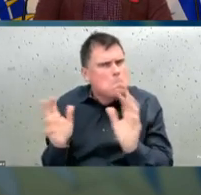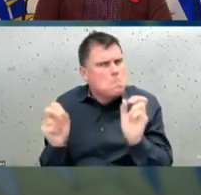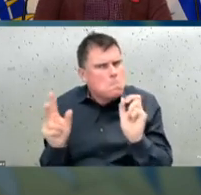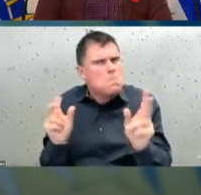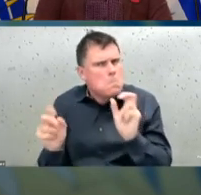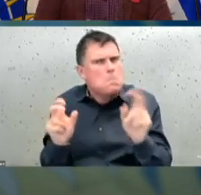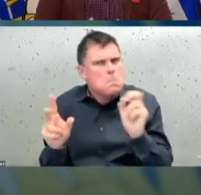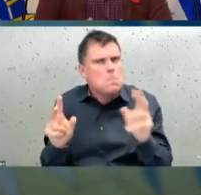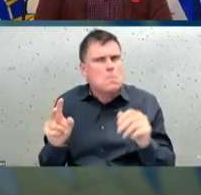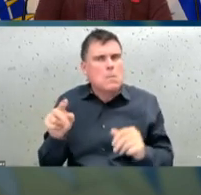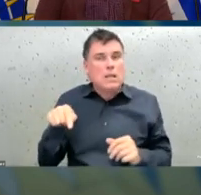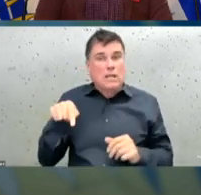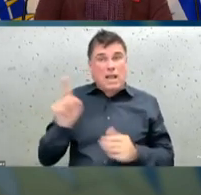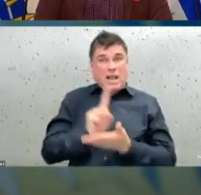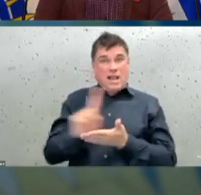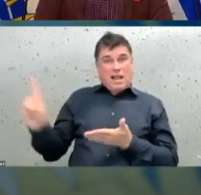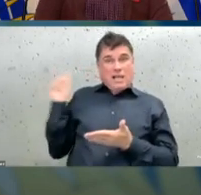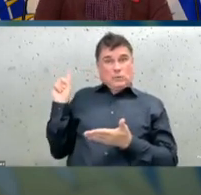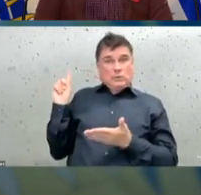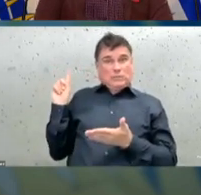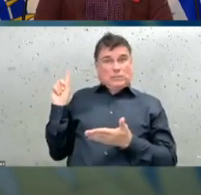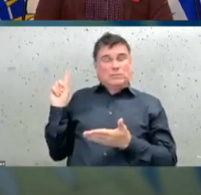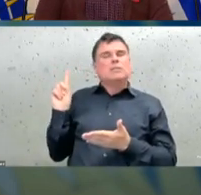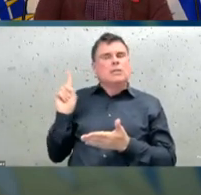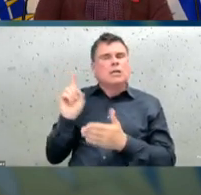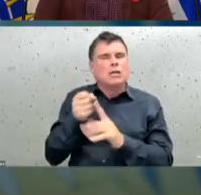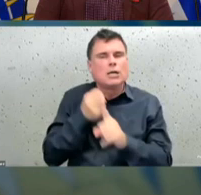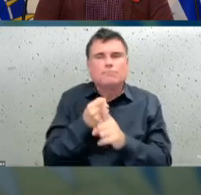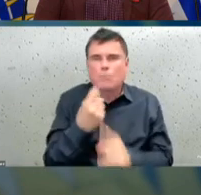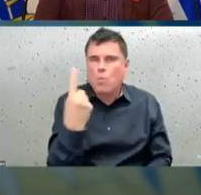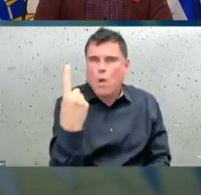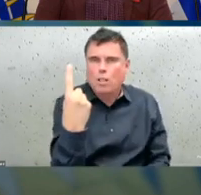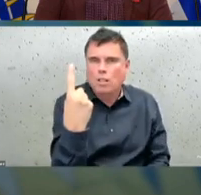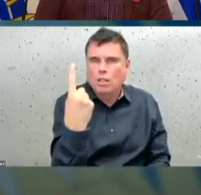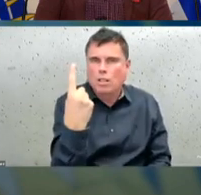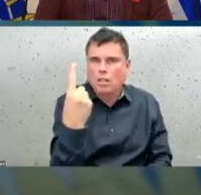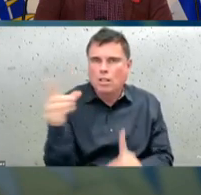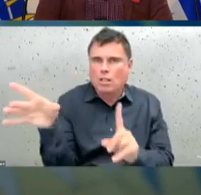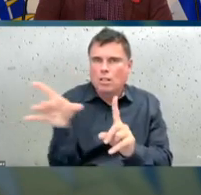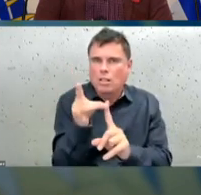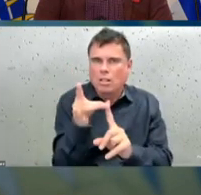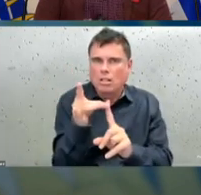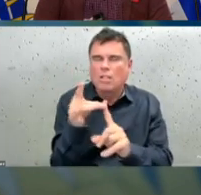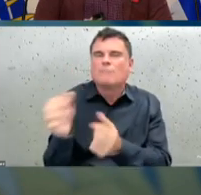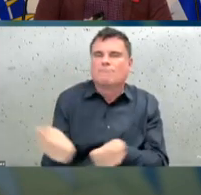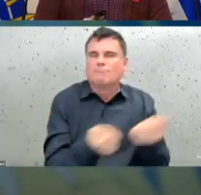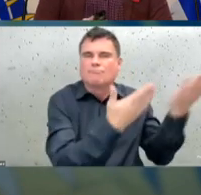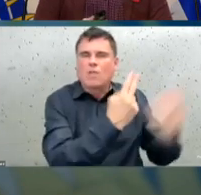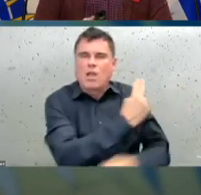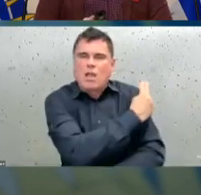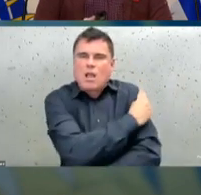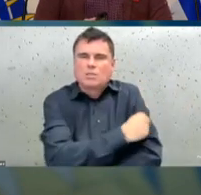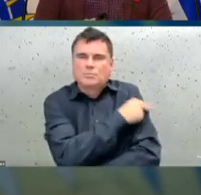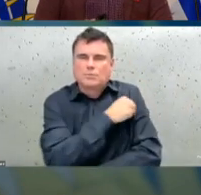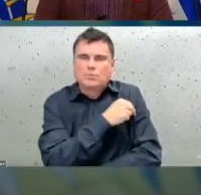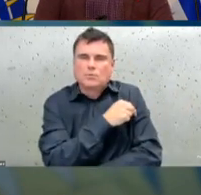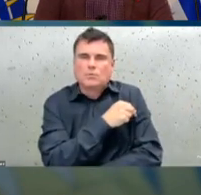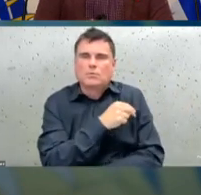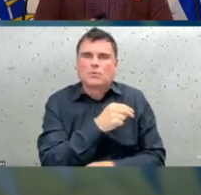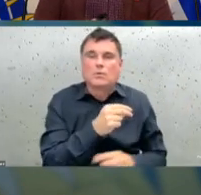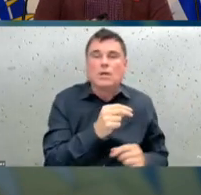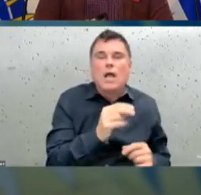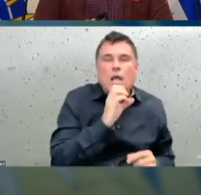case admitted to hospital in the 0-4, 5-11, and 12-17, one each in those age groups.